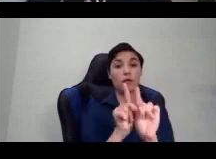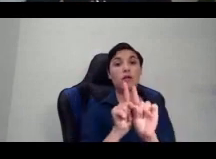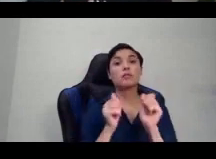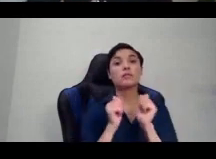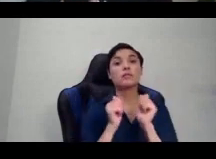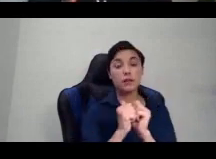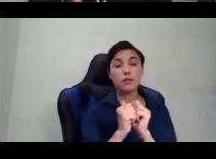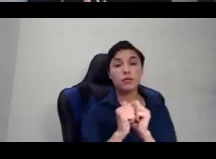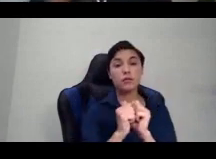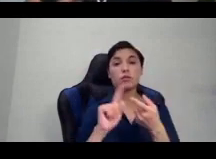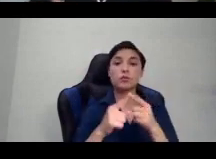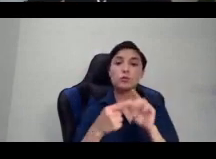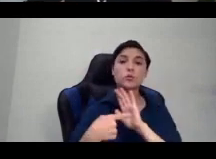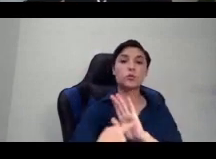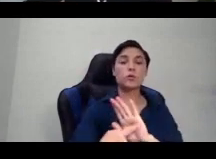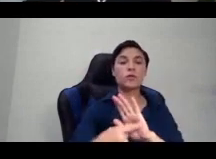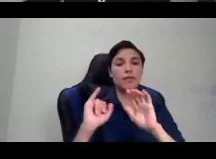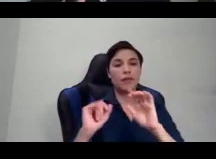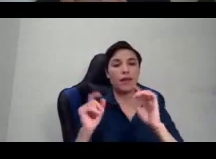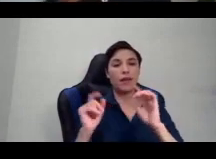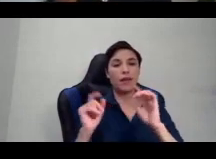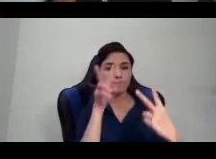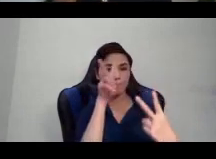fertility and creation.